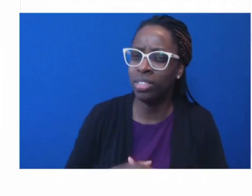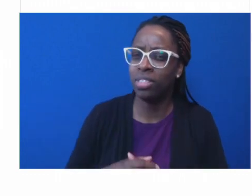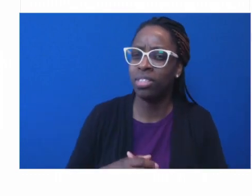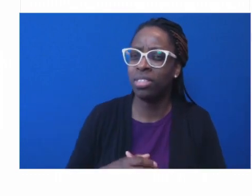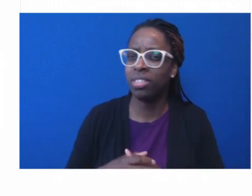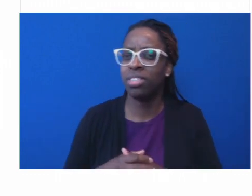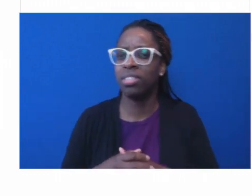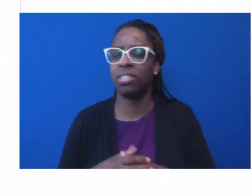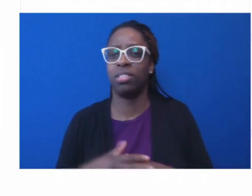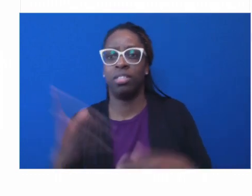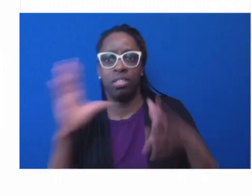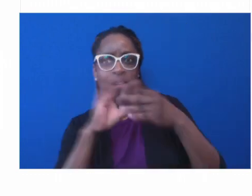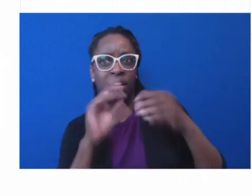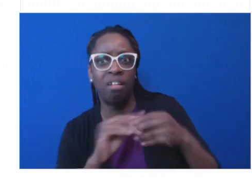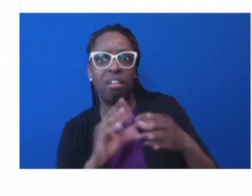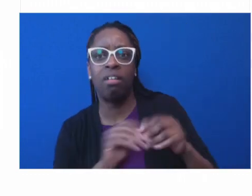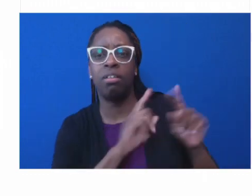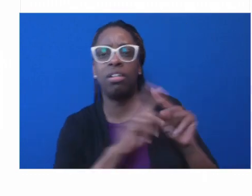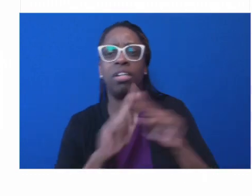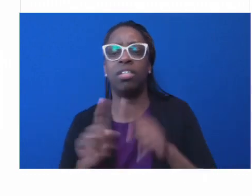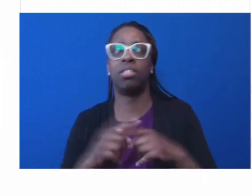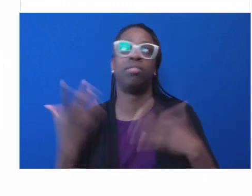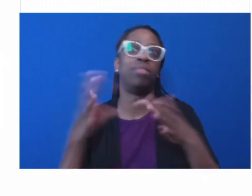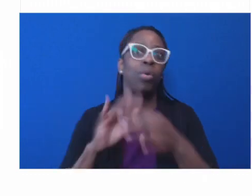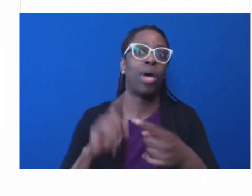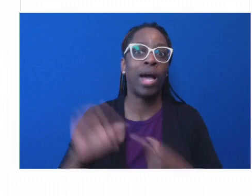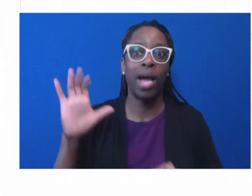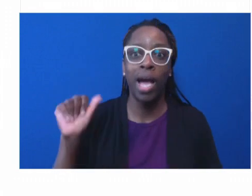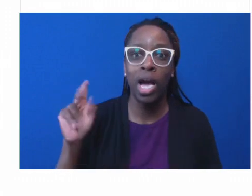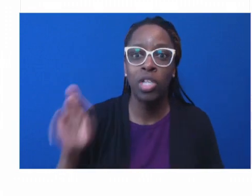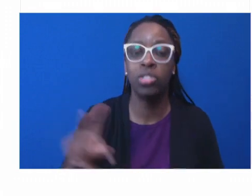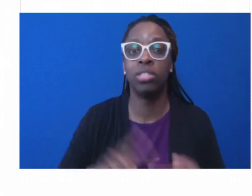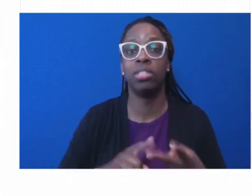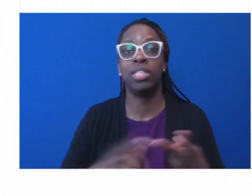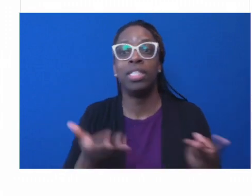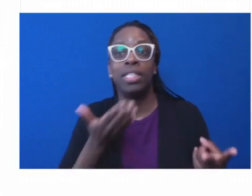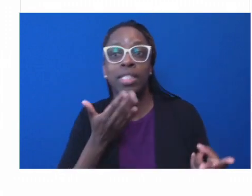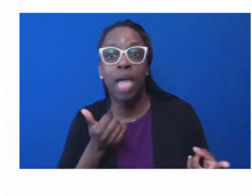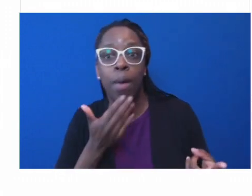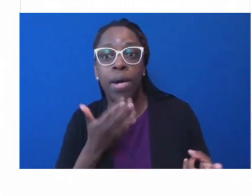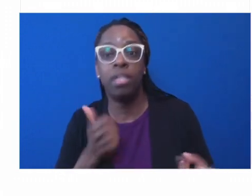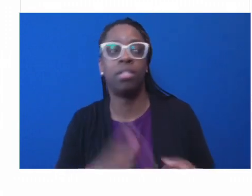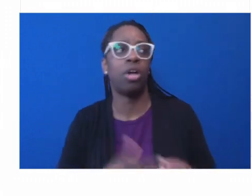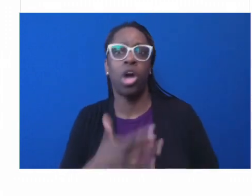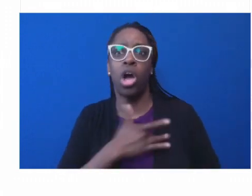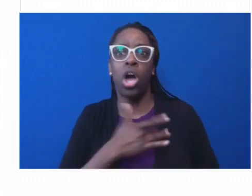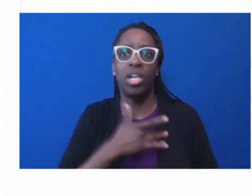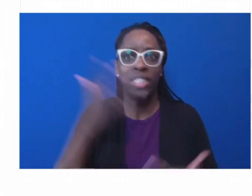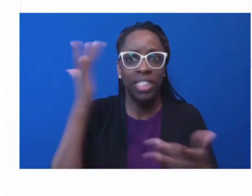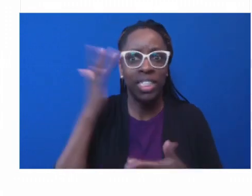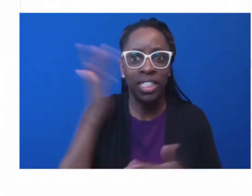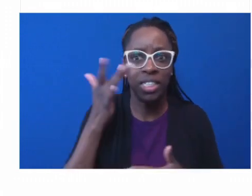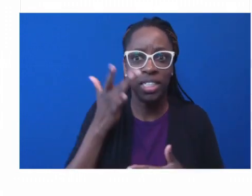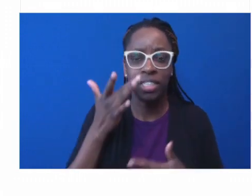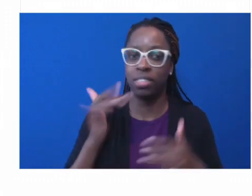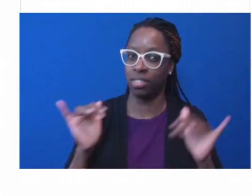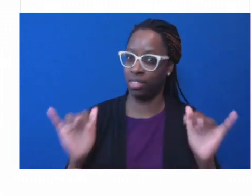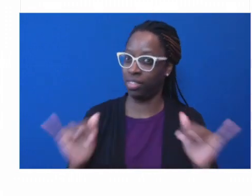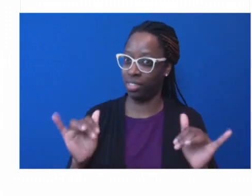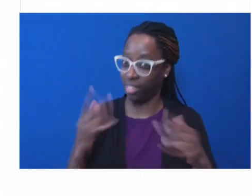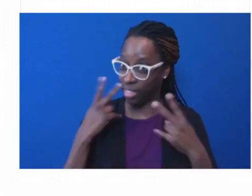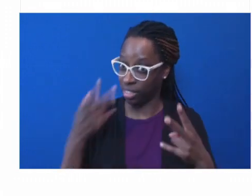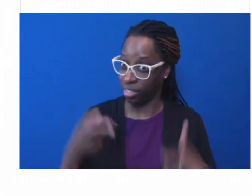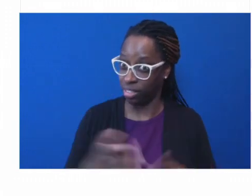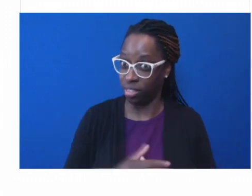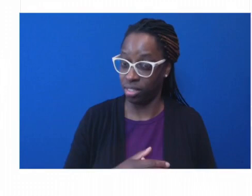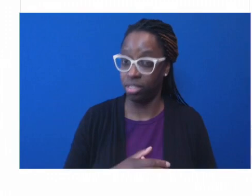That's our lesson. If we abandon these communities, if we, in the name of, okay, the resources are gone, gone back